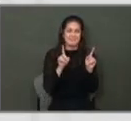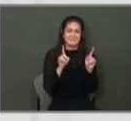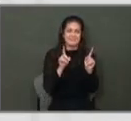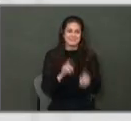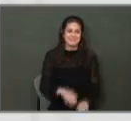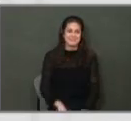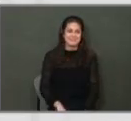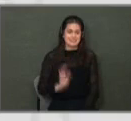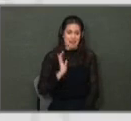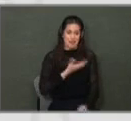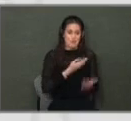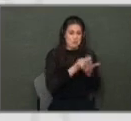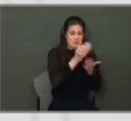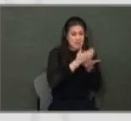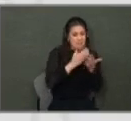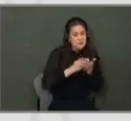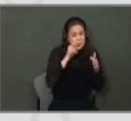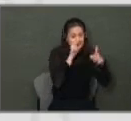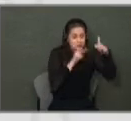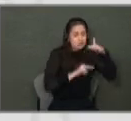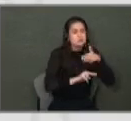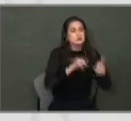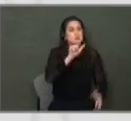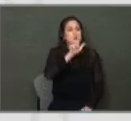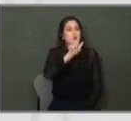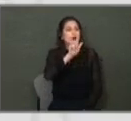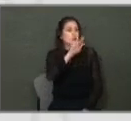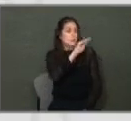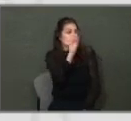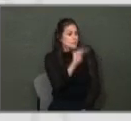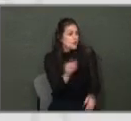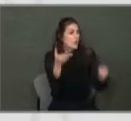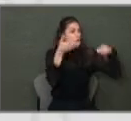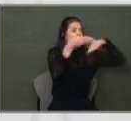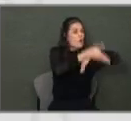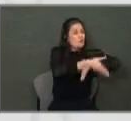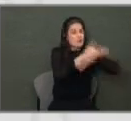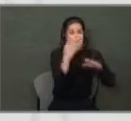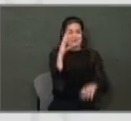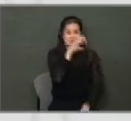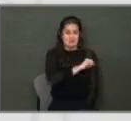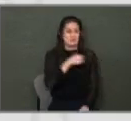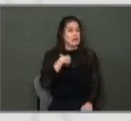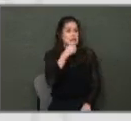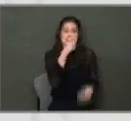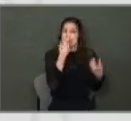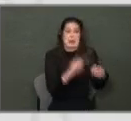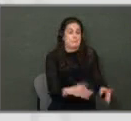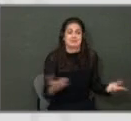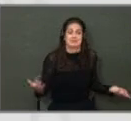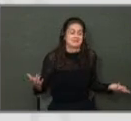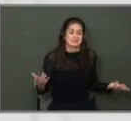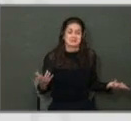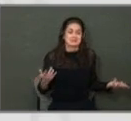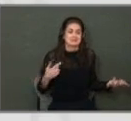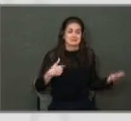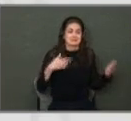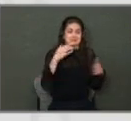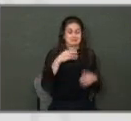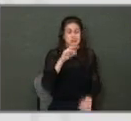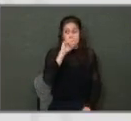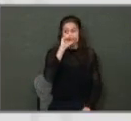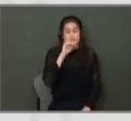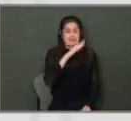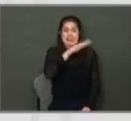But our revenue projections are 21% over what we budgeted this year, which does not happen as long as I've been with the city.